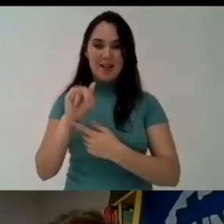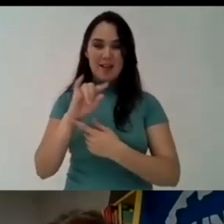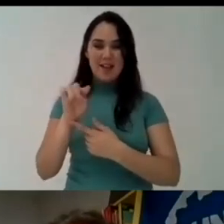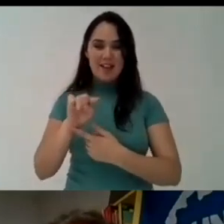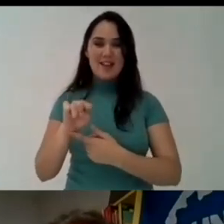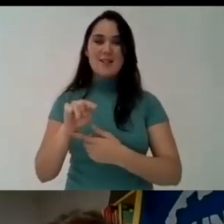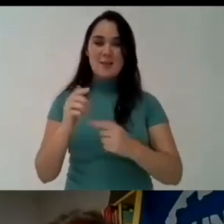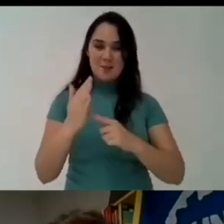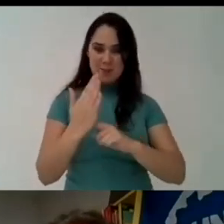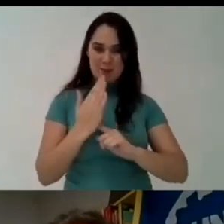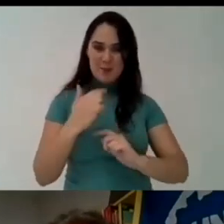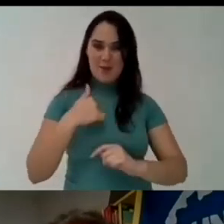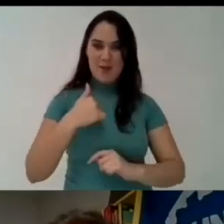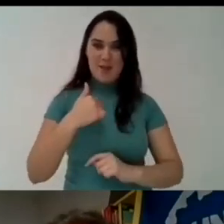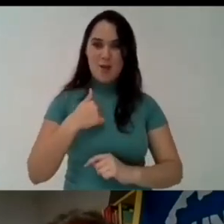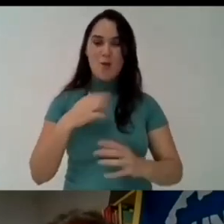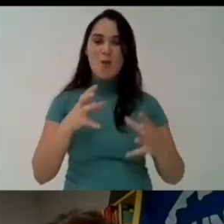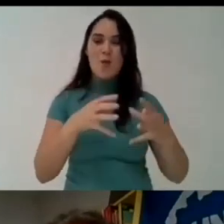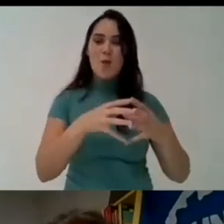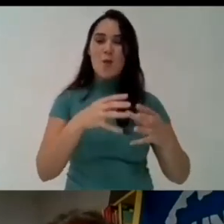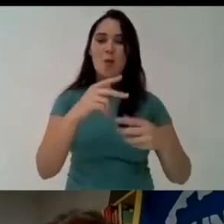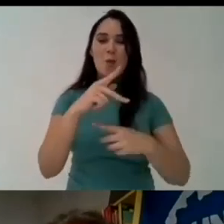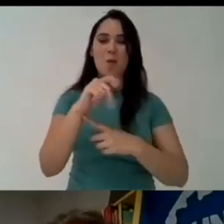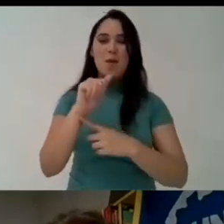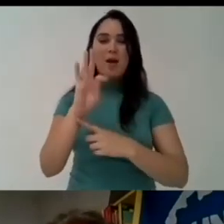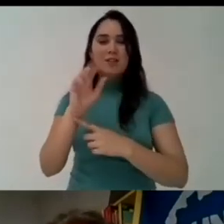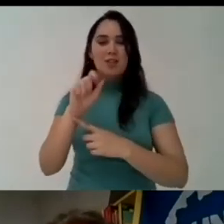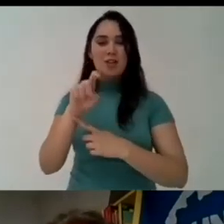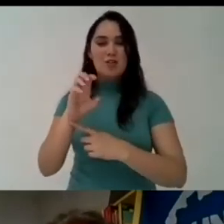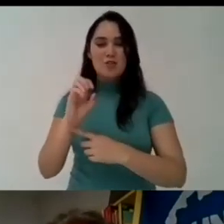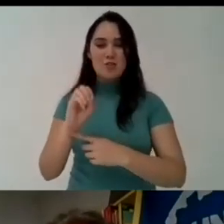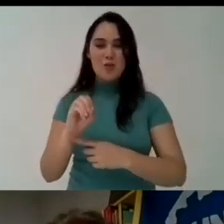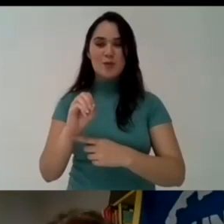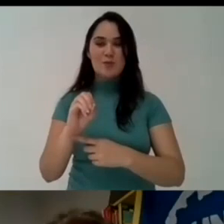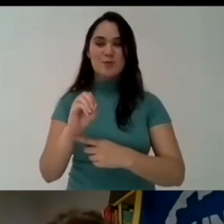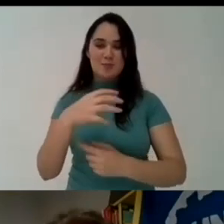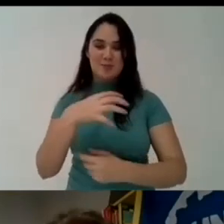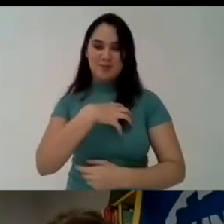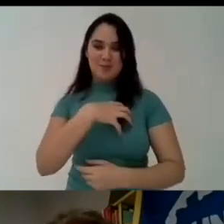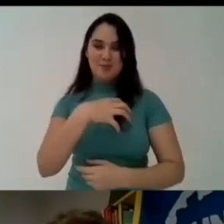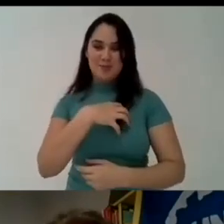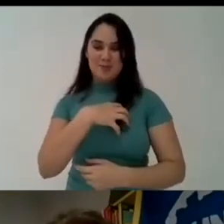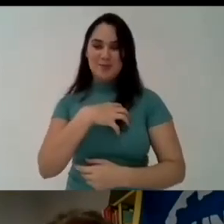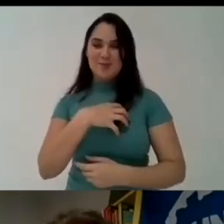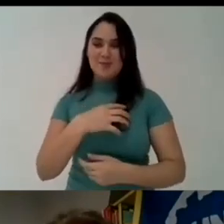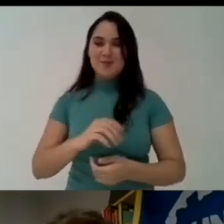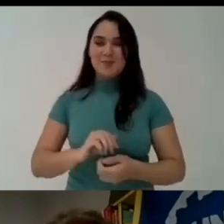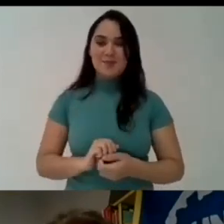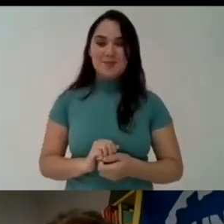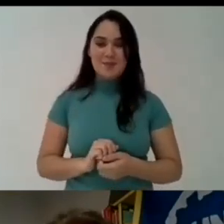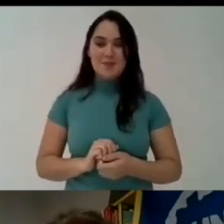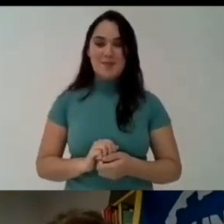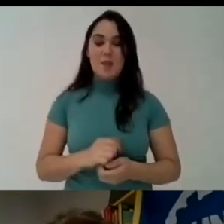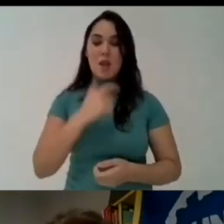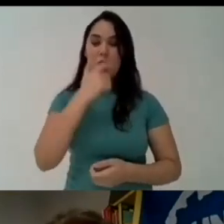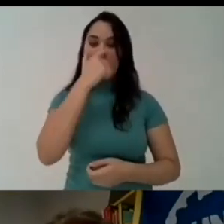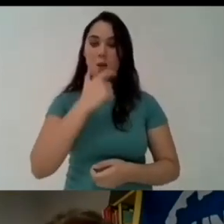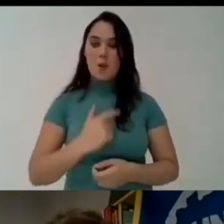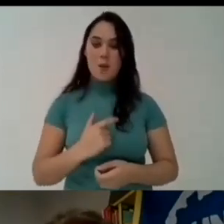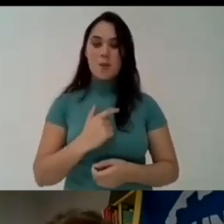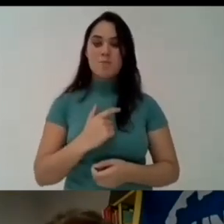rotian patashaw i am from coroa vermelha village